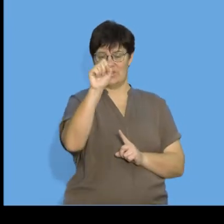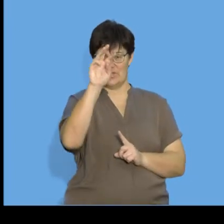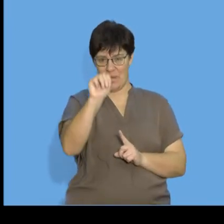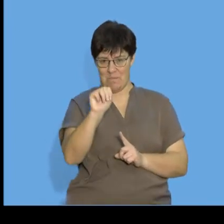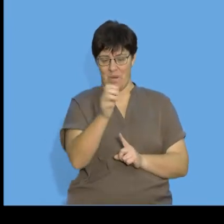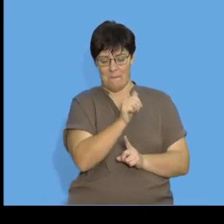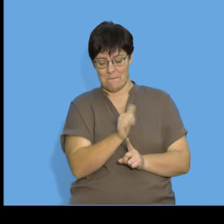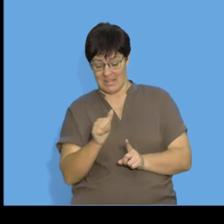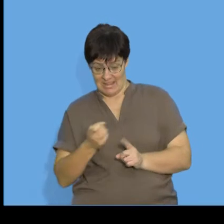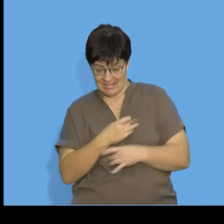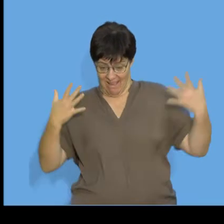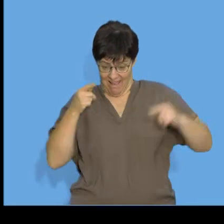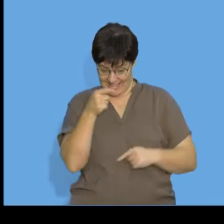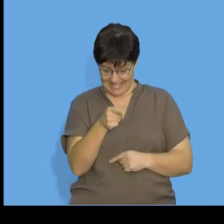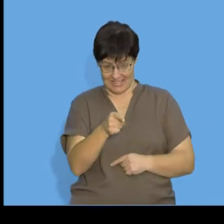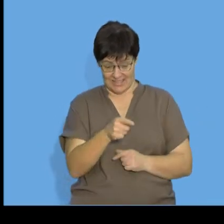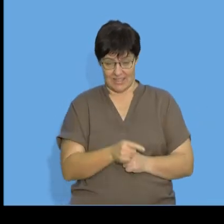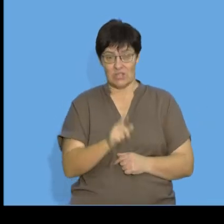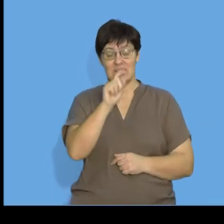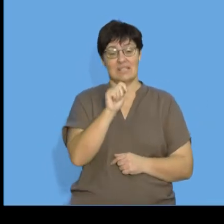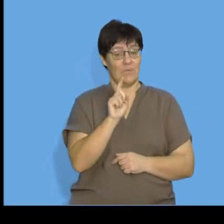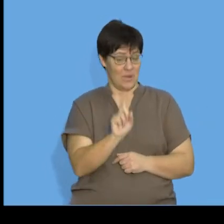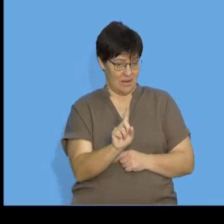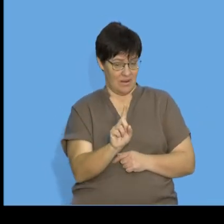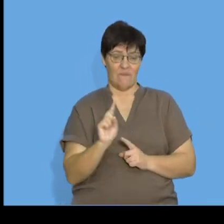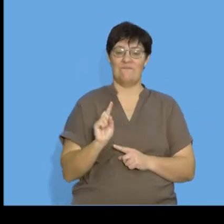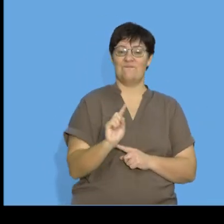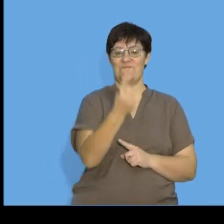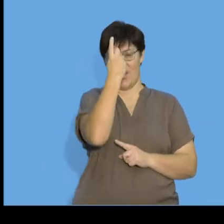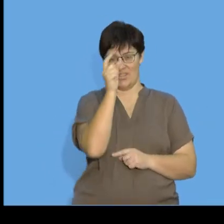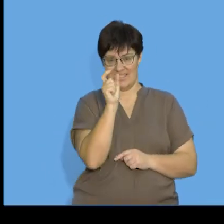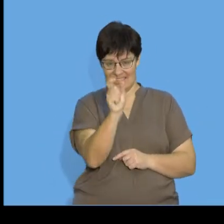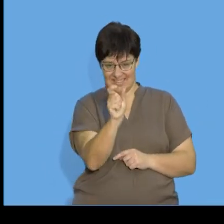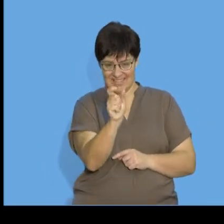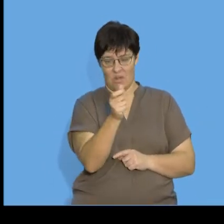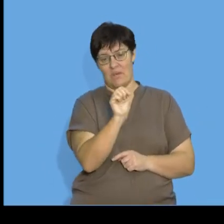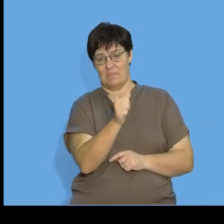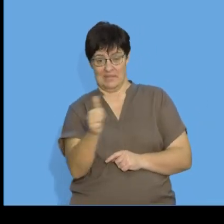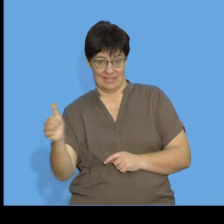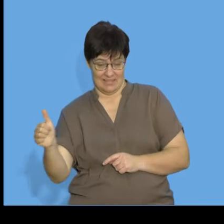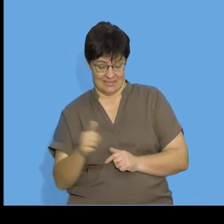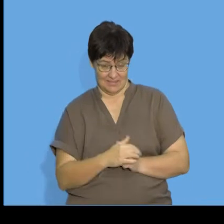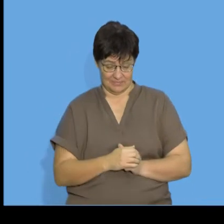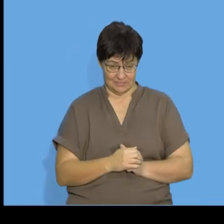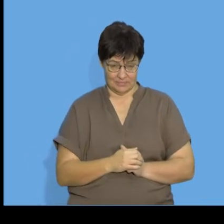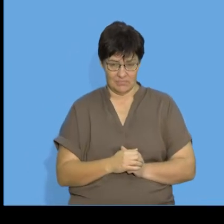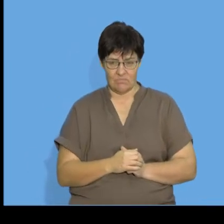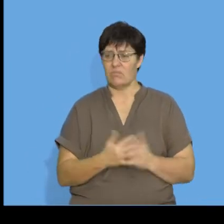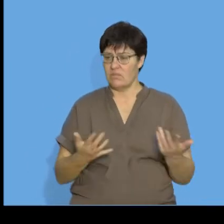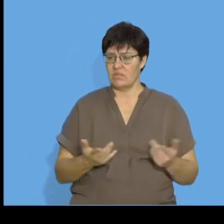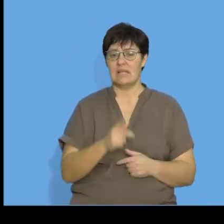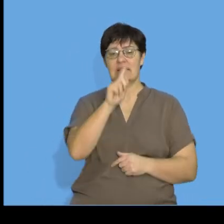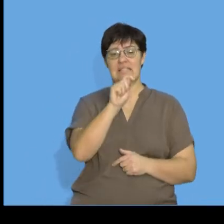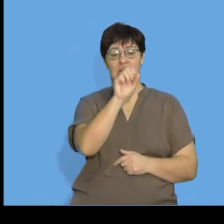of the pattern. So, T1 is the first term of the pattern. And if I say